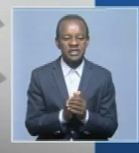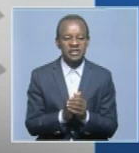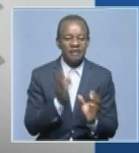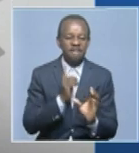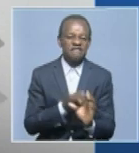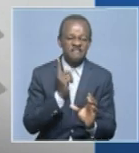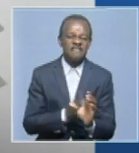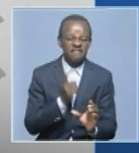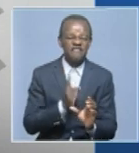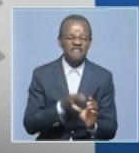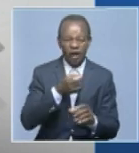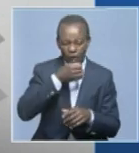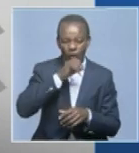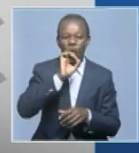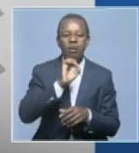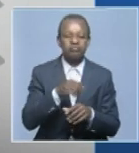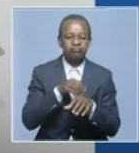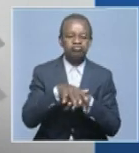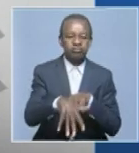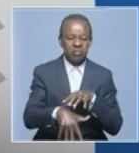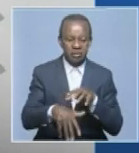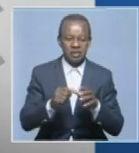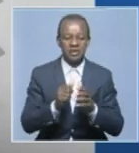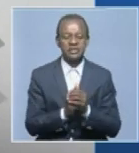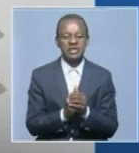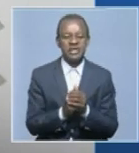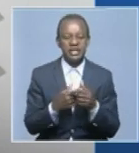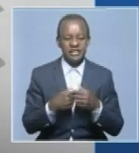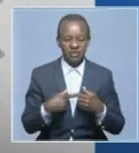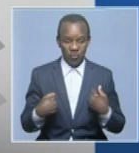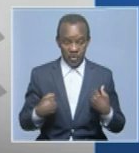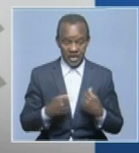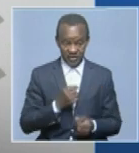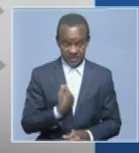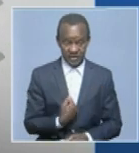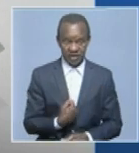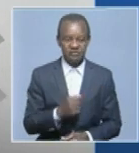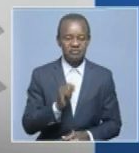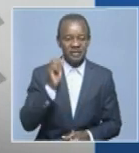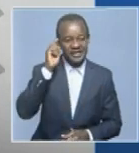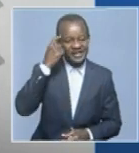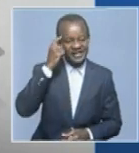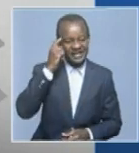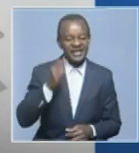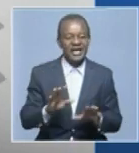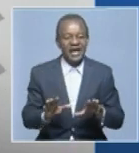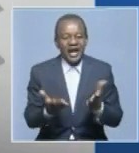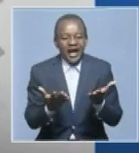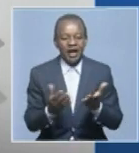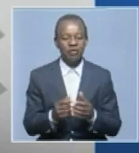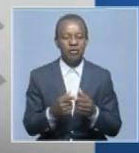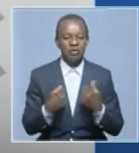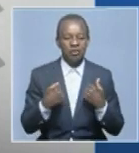it's about how I behave towards the other person. It is about how I understand the next